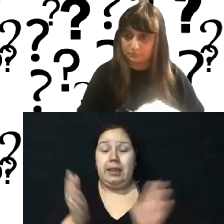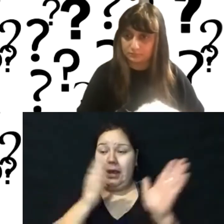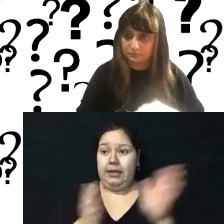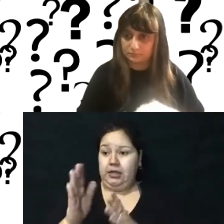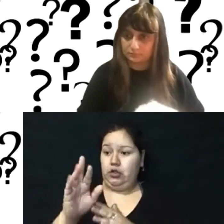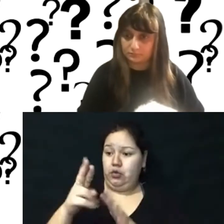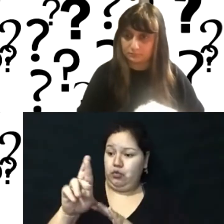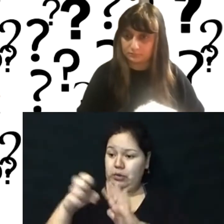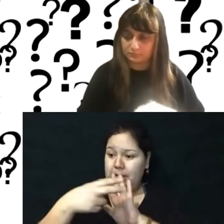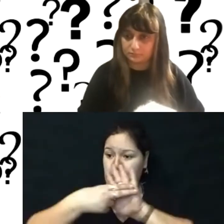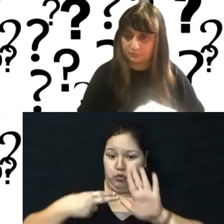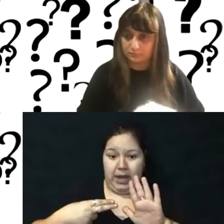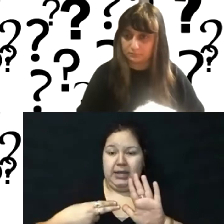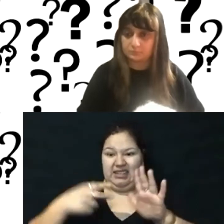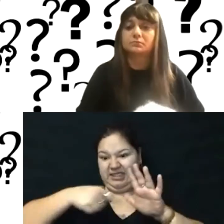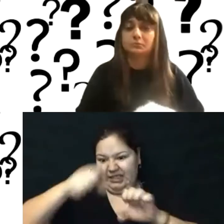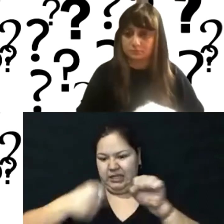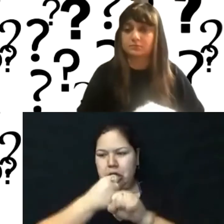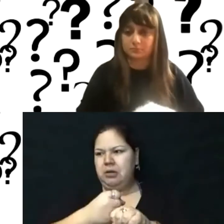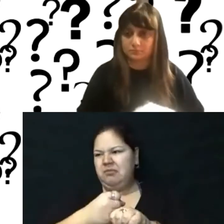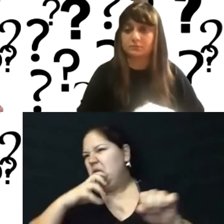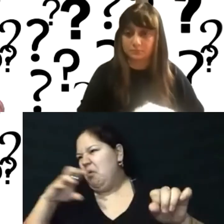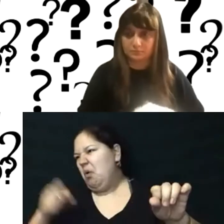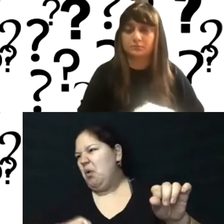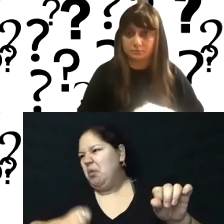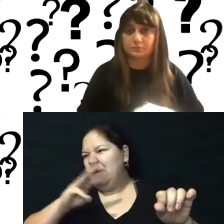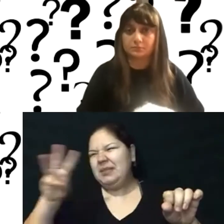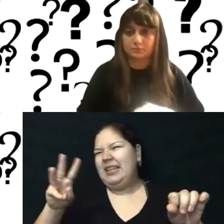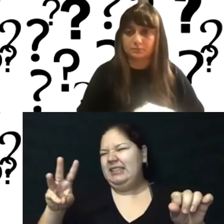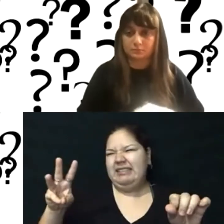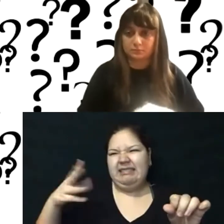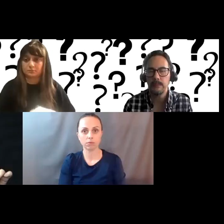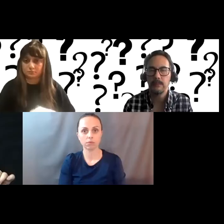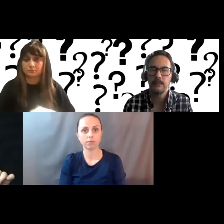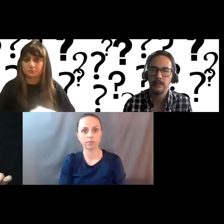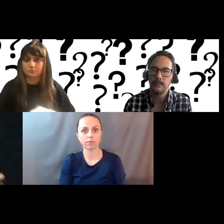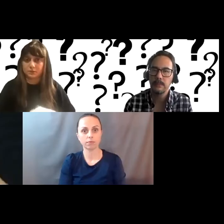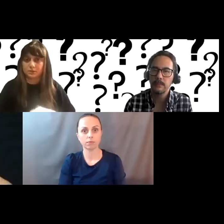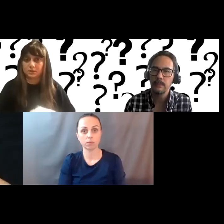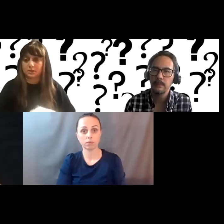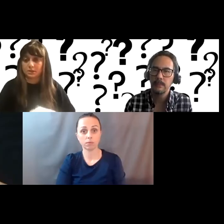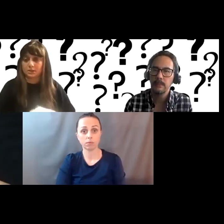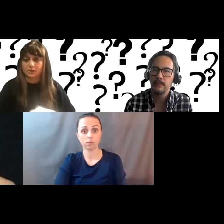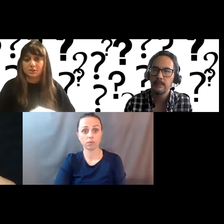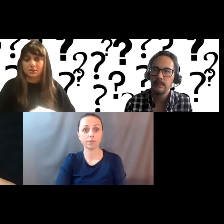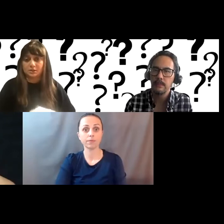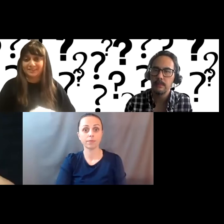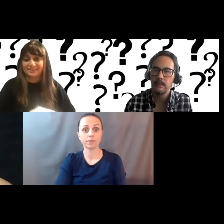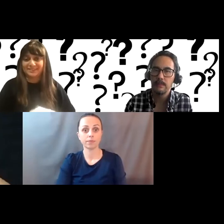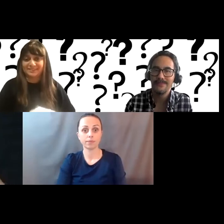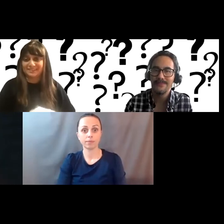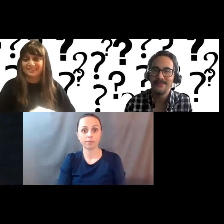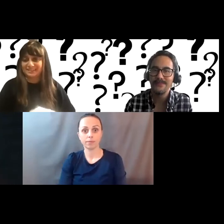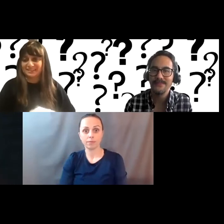last legs, would it be fairly easy to have an intern website and then implement the new branding after multi-layer